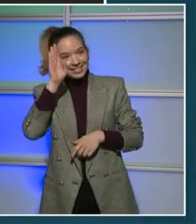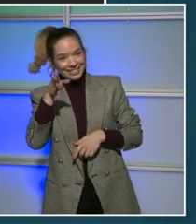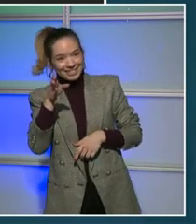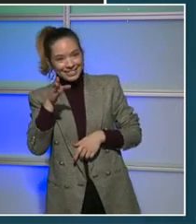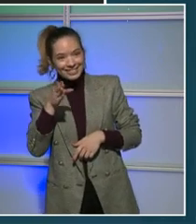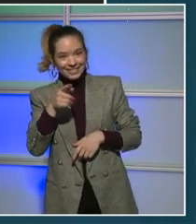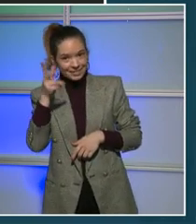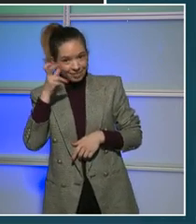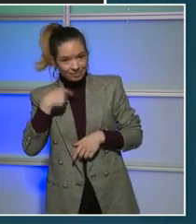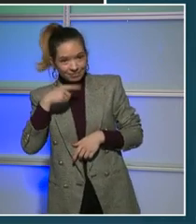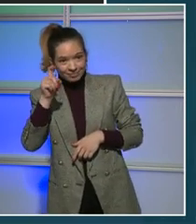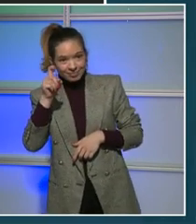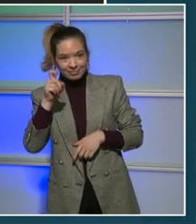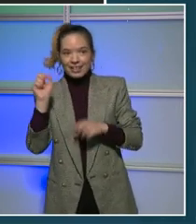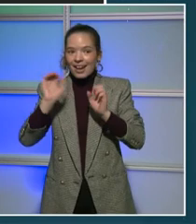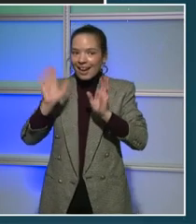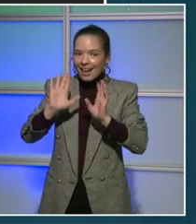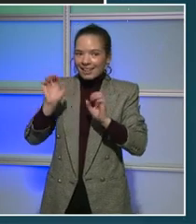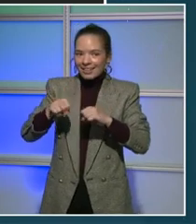Hi. Can you hear me okay?